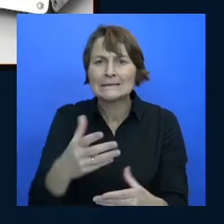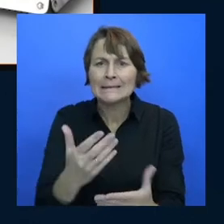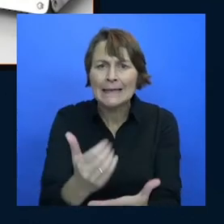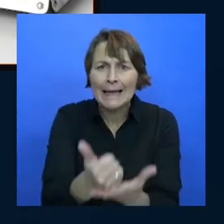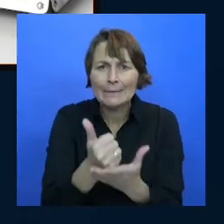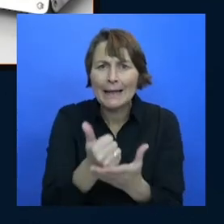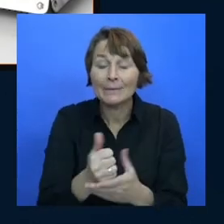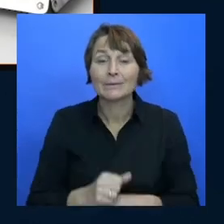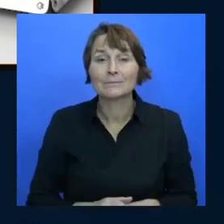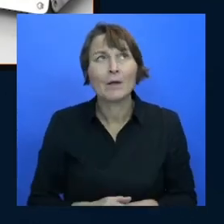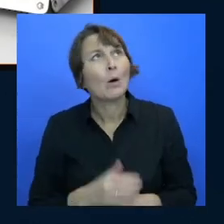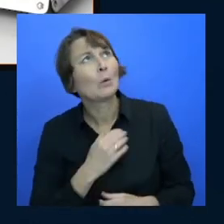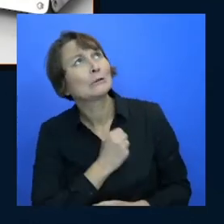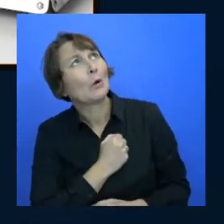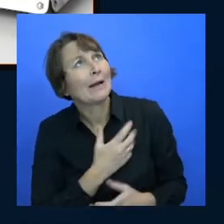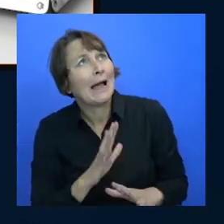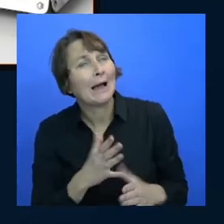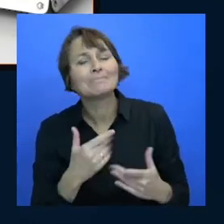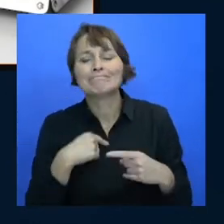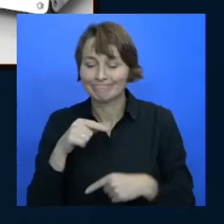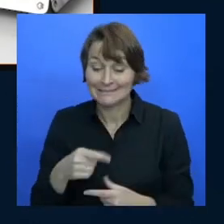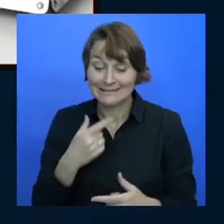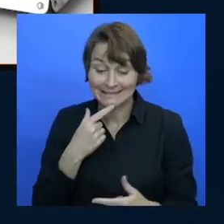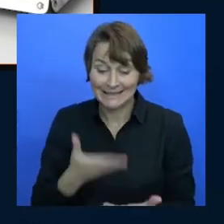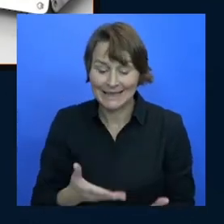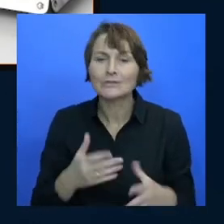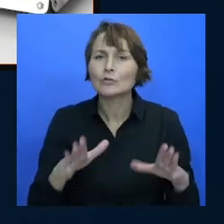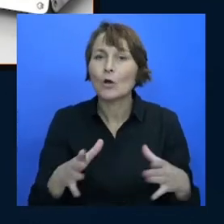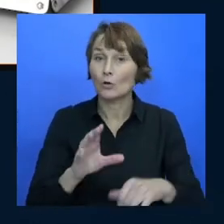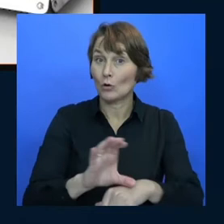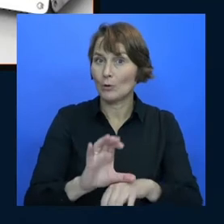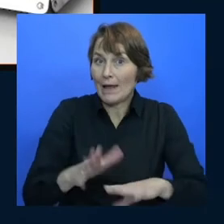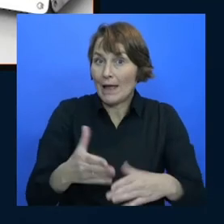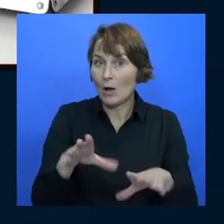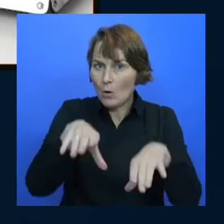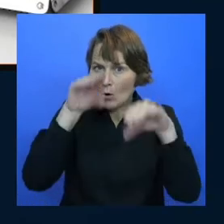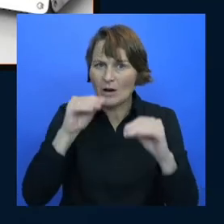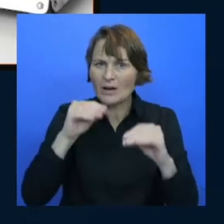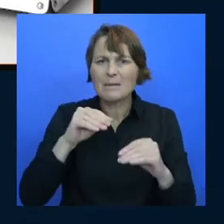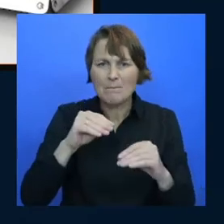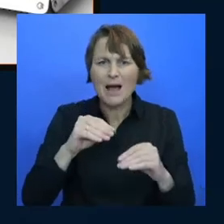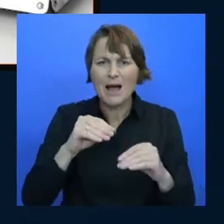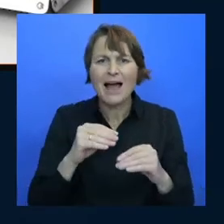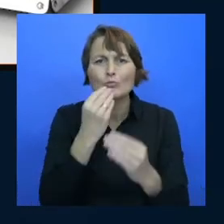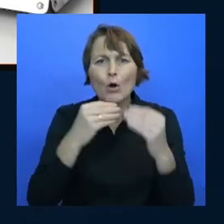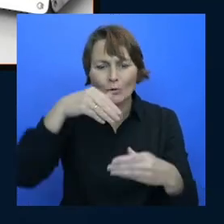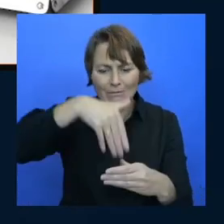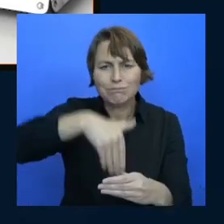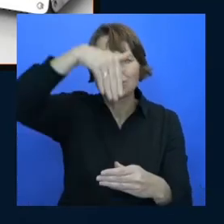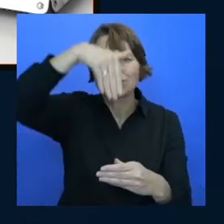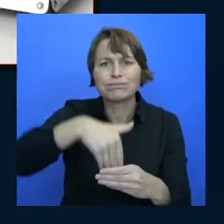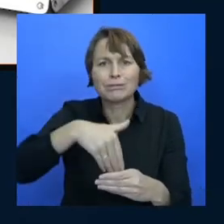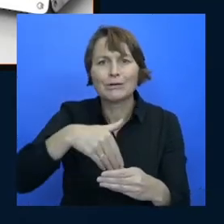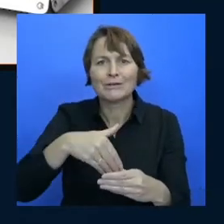say let's learn about computers my toaster is broken go and then I'll let it hang there's a long awkward